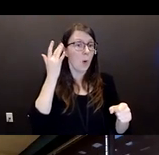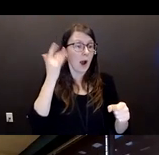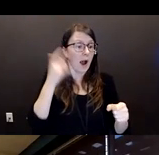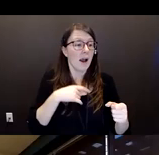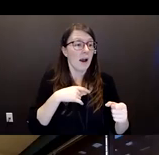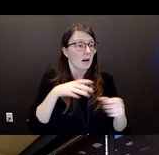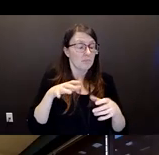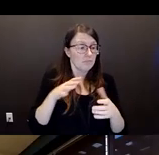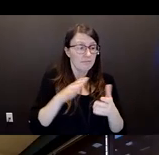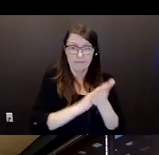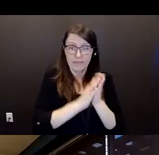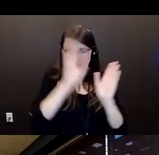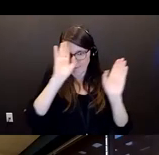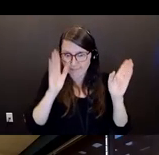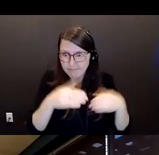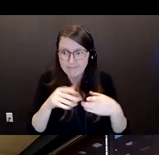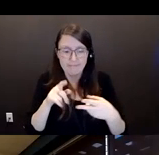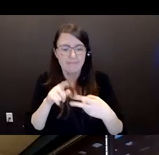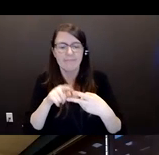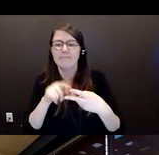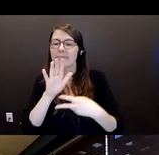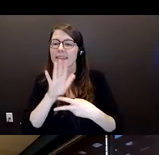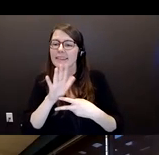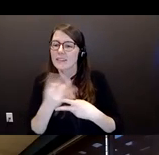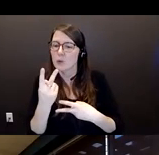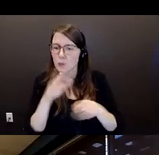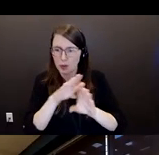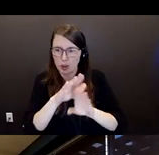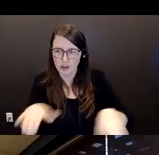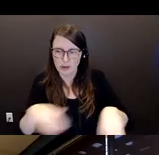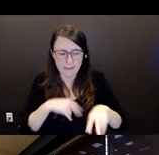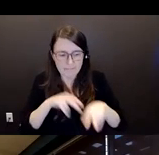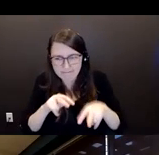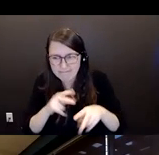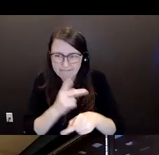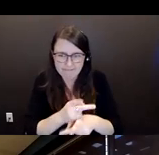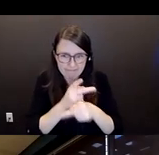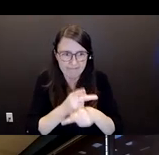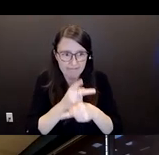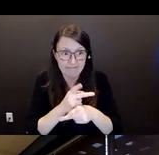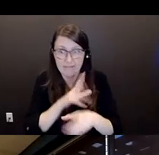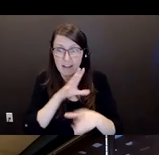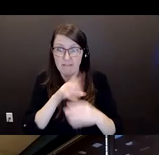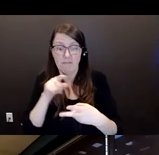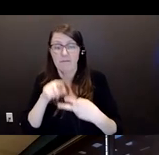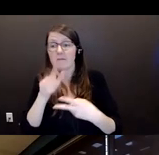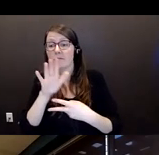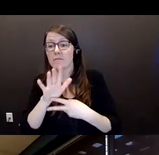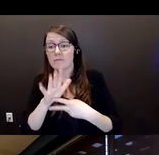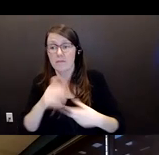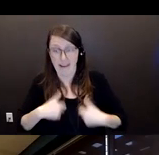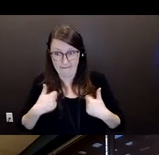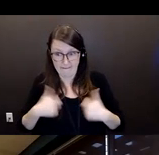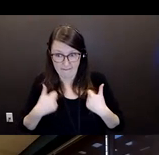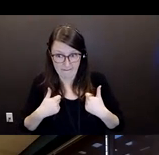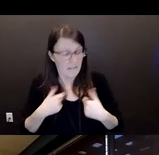and with things that were going on in Alex's life. Part of her ministry, when she had been a